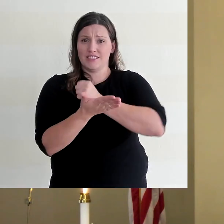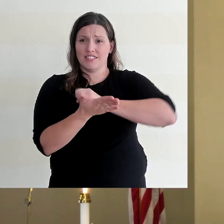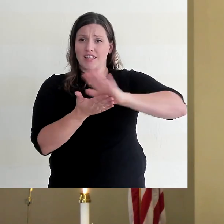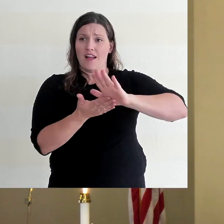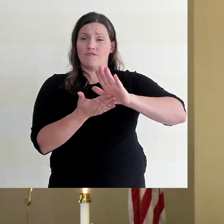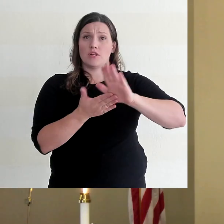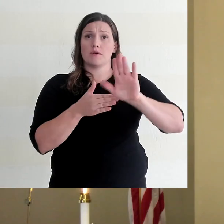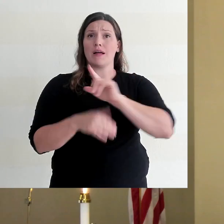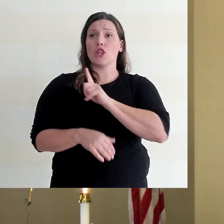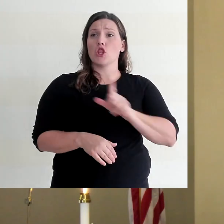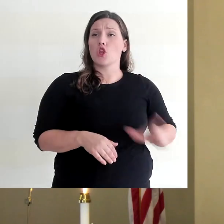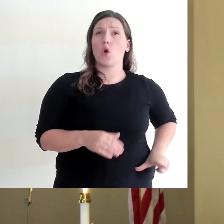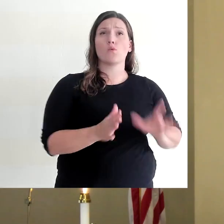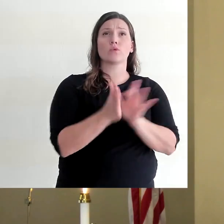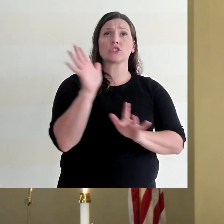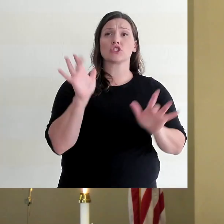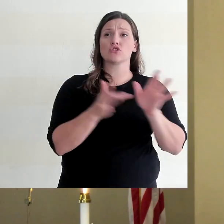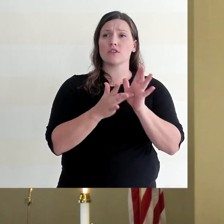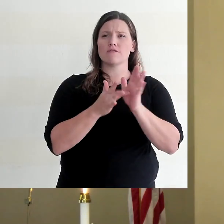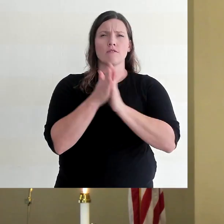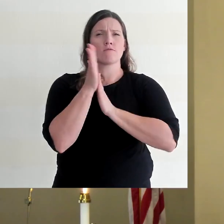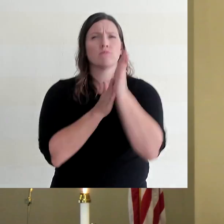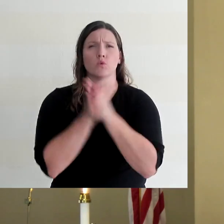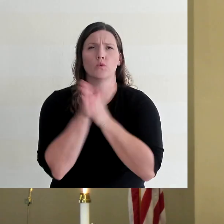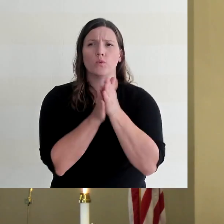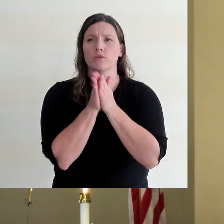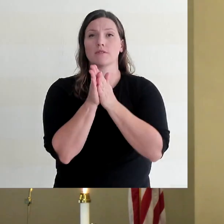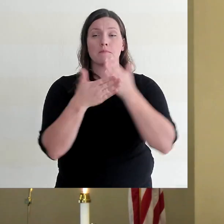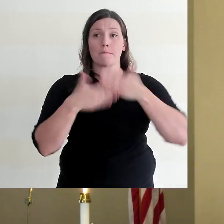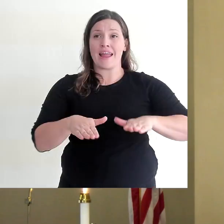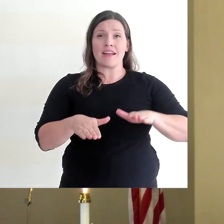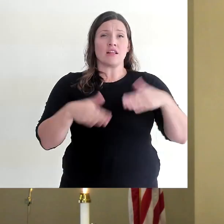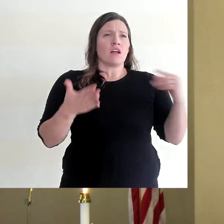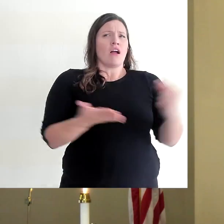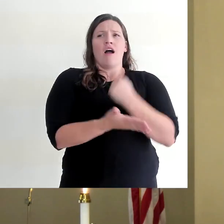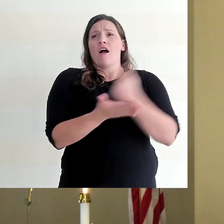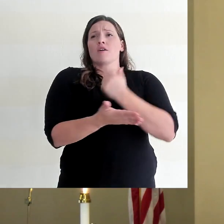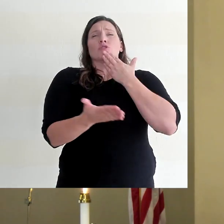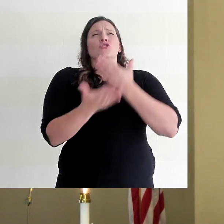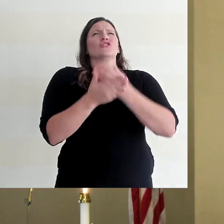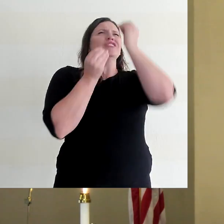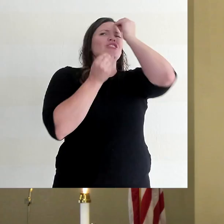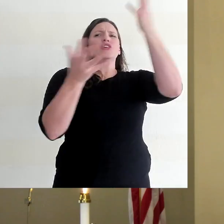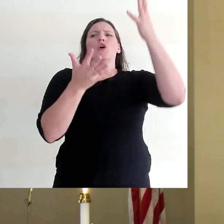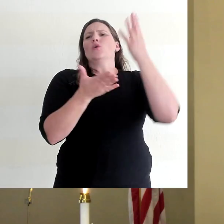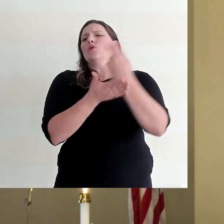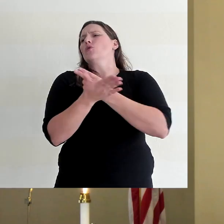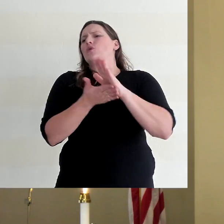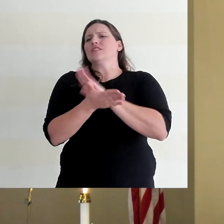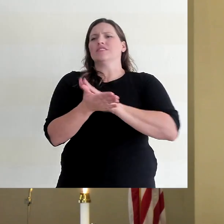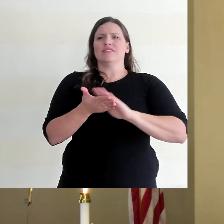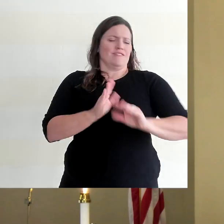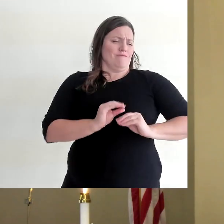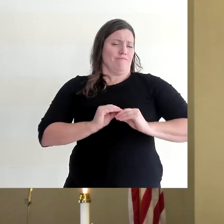by the Lord Jesus, motivated by the gospel good news, filled with the Holy